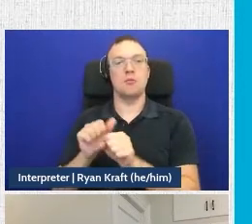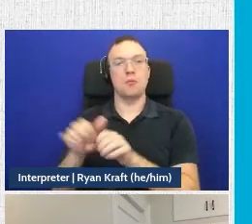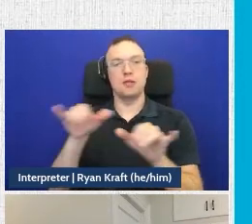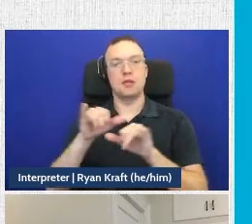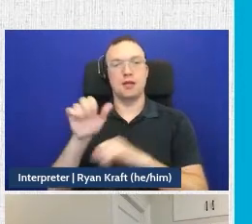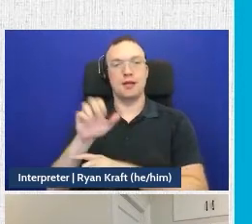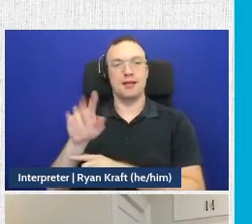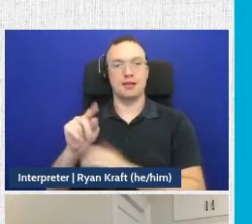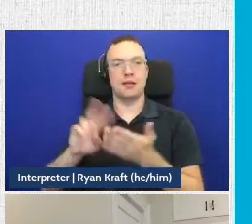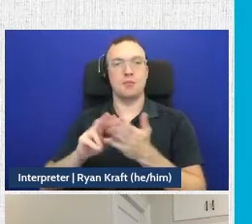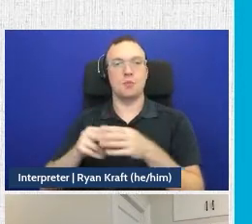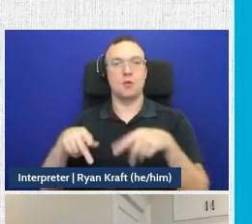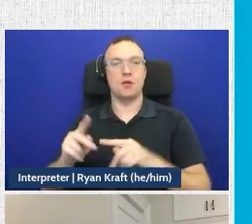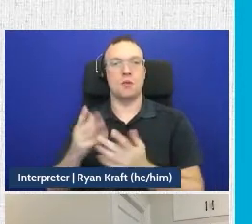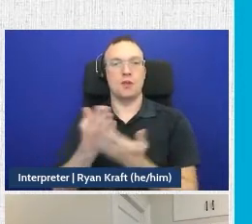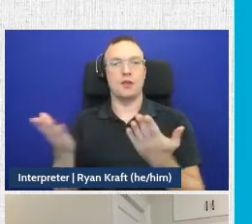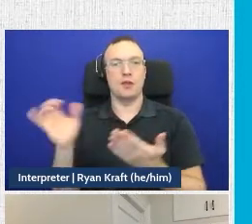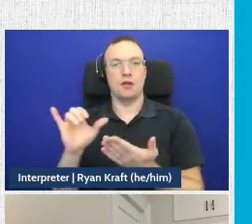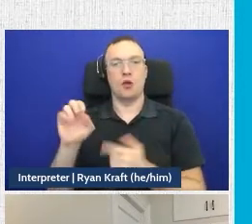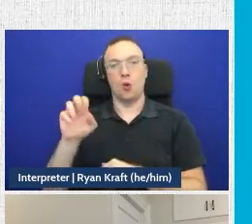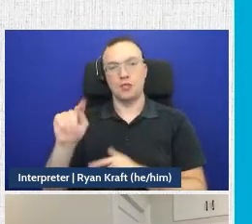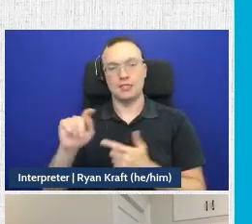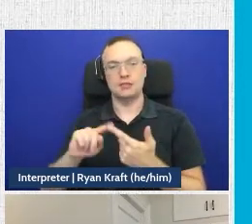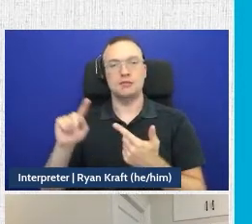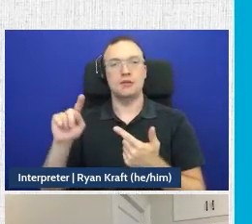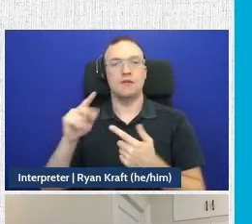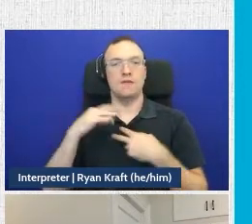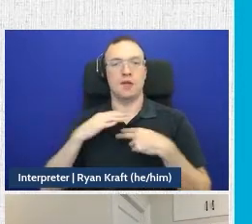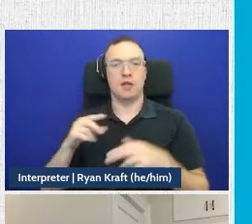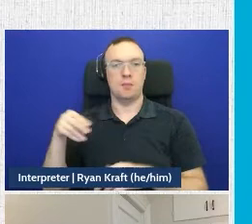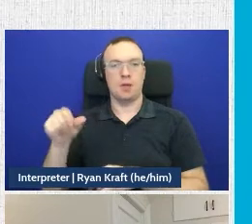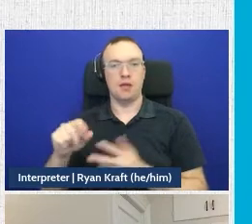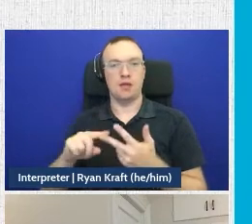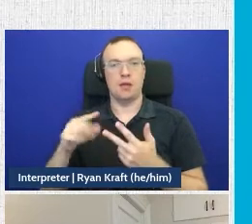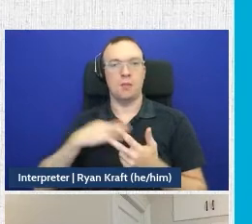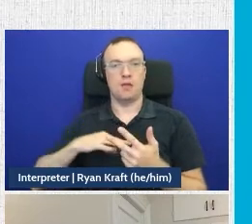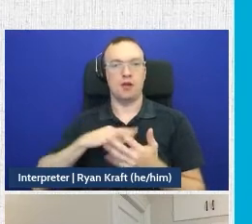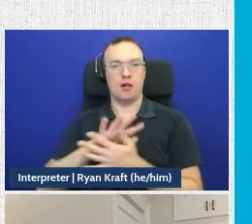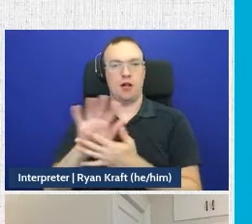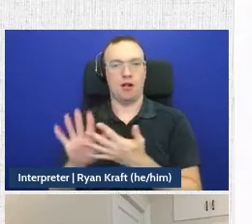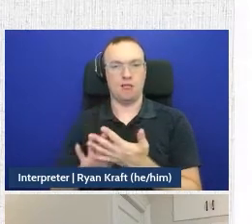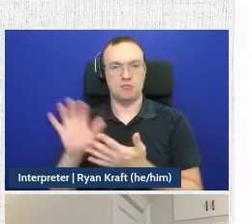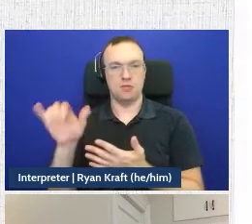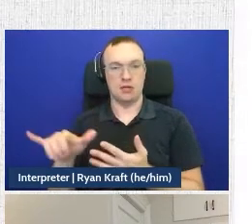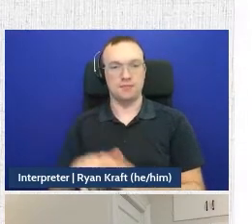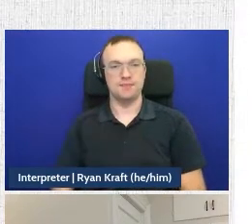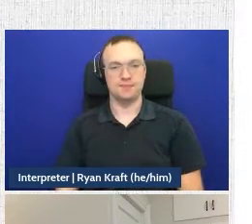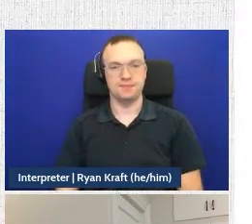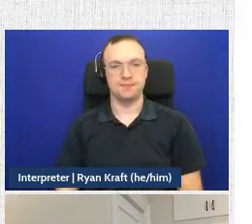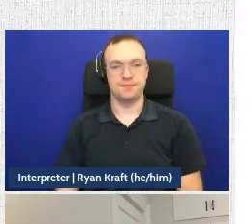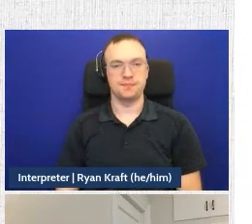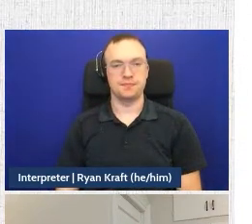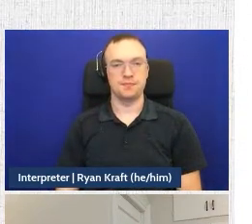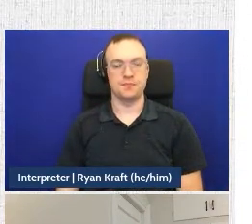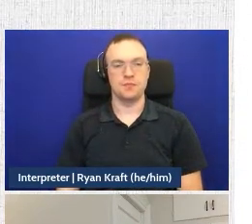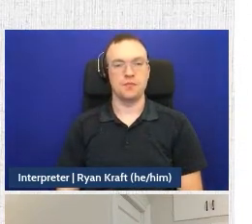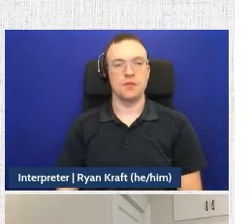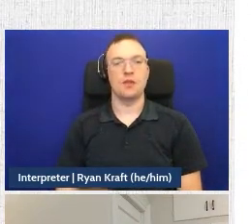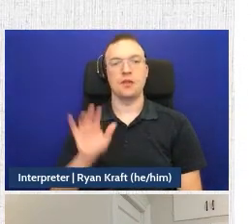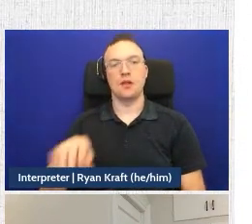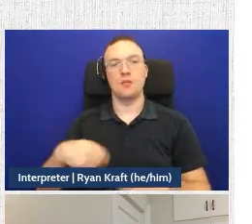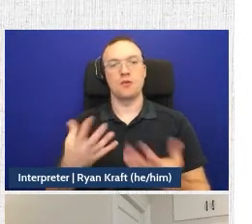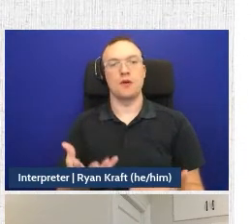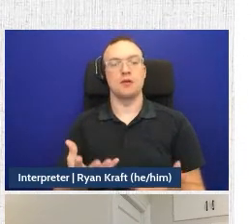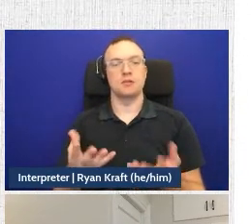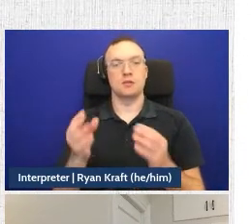and thus if they are entitled to things like overtime, vacation pay and benefits and things like that. So now I'll give you a little bit